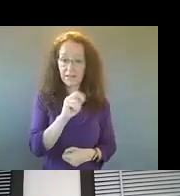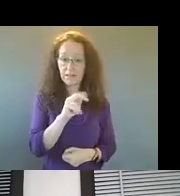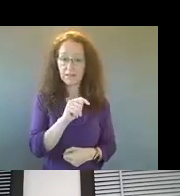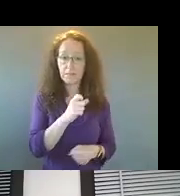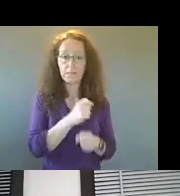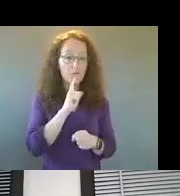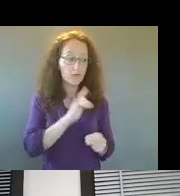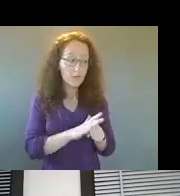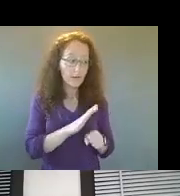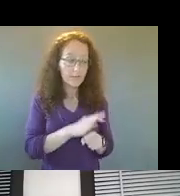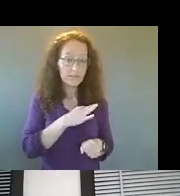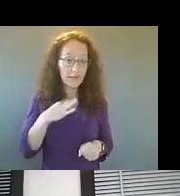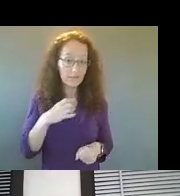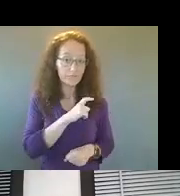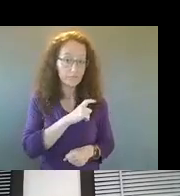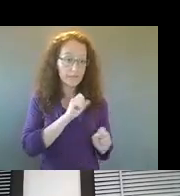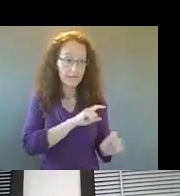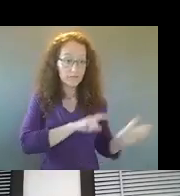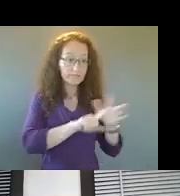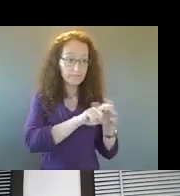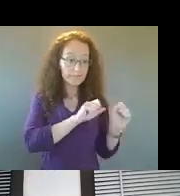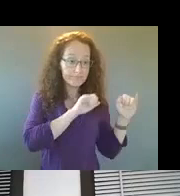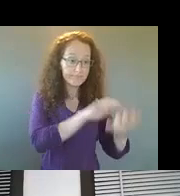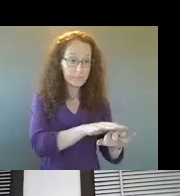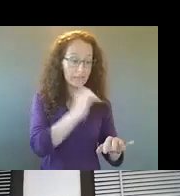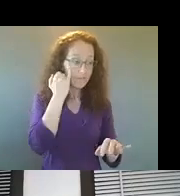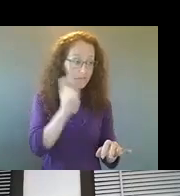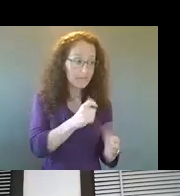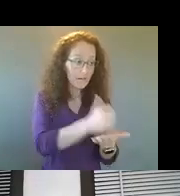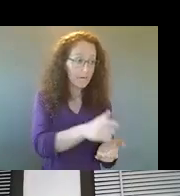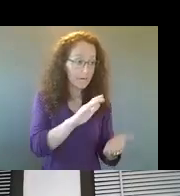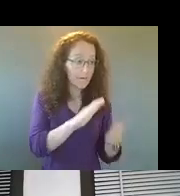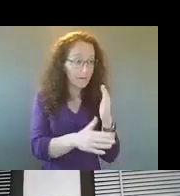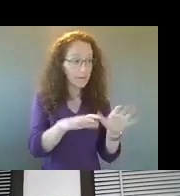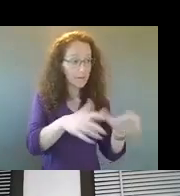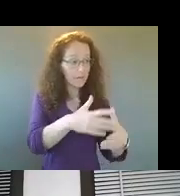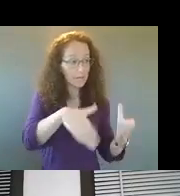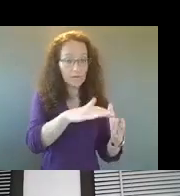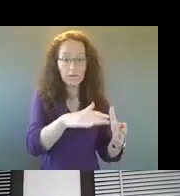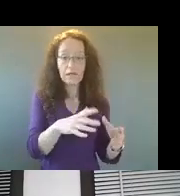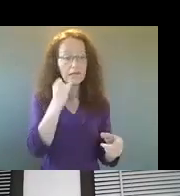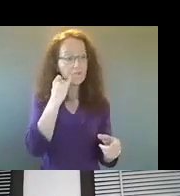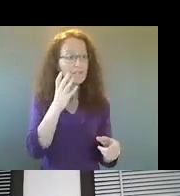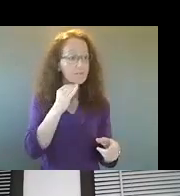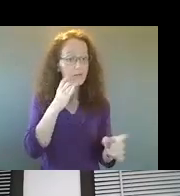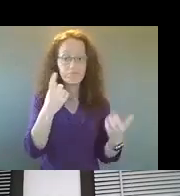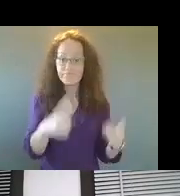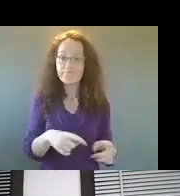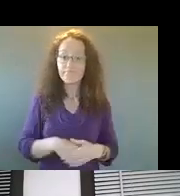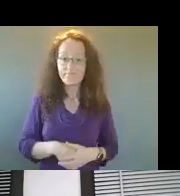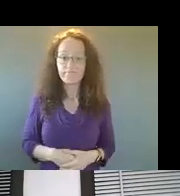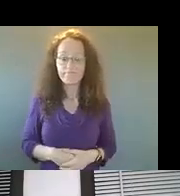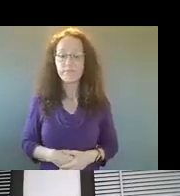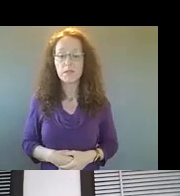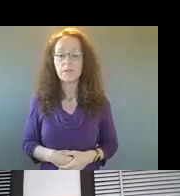to, um, try to assist our communities, uh, that are victims of these, these types of incidents, uh,